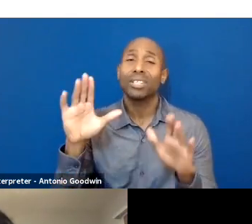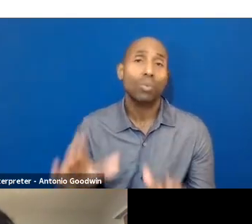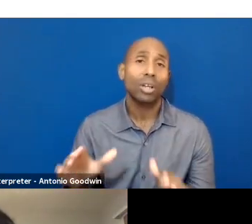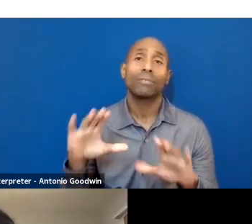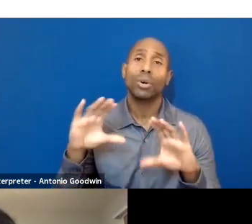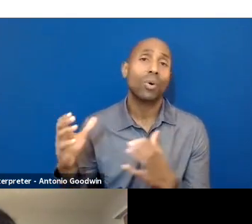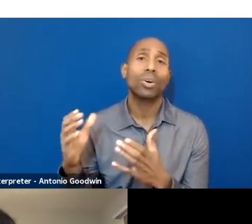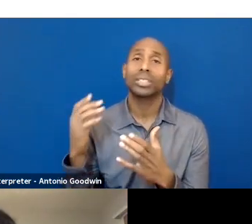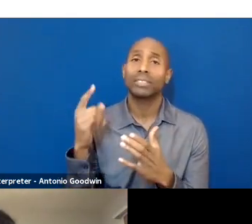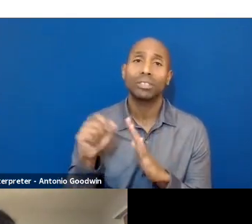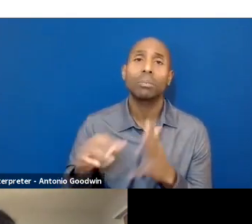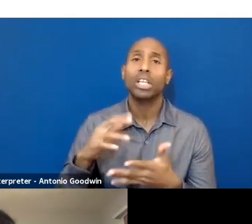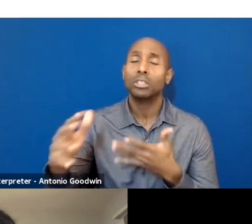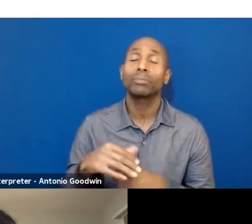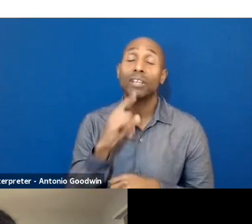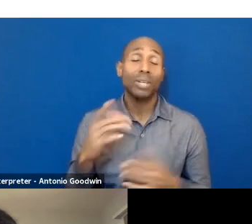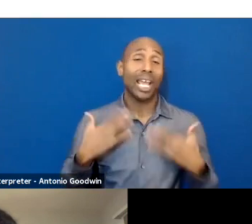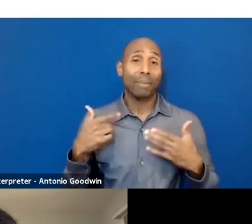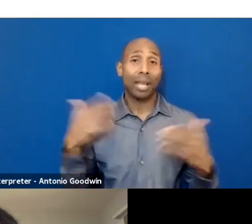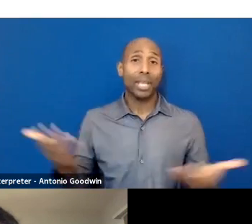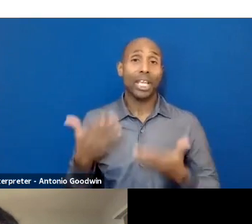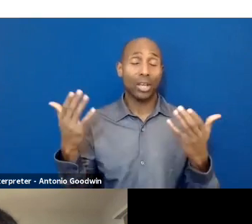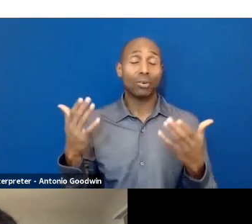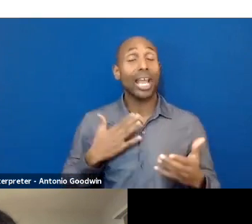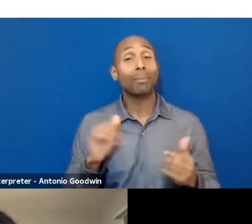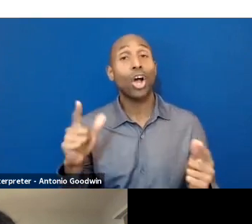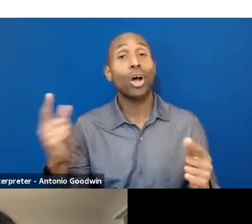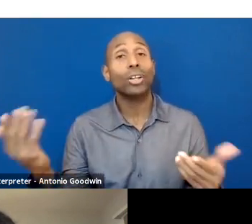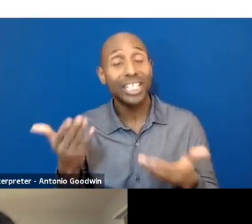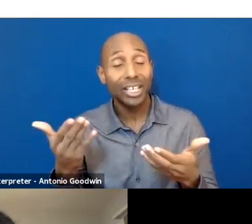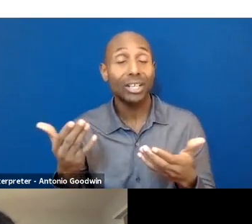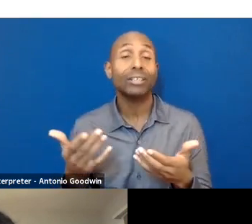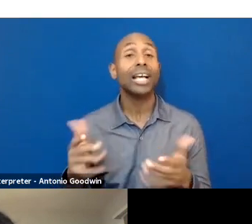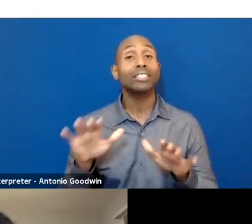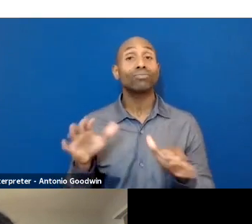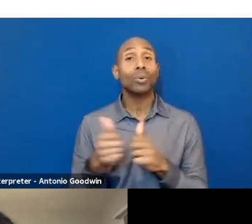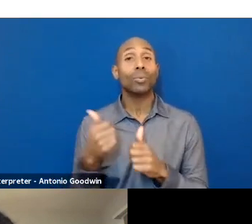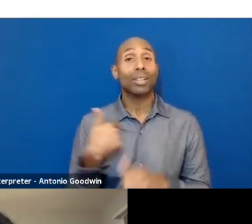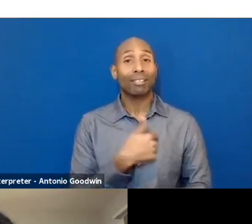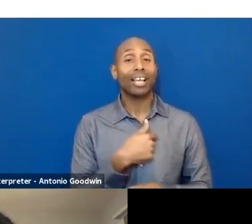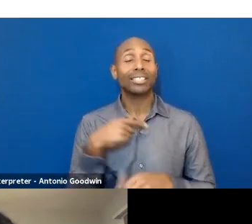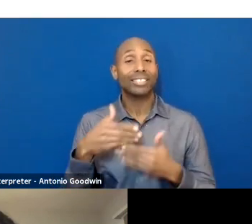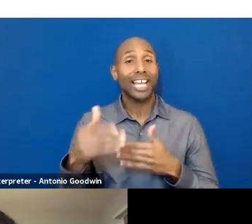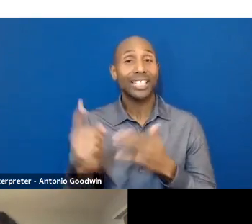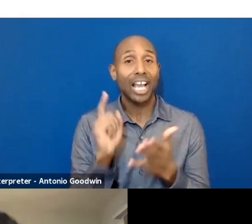out with me for the next hour as we talk about regenerative design, specifically in textile systems.